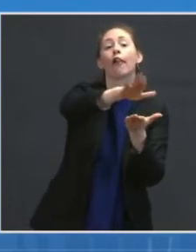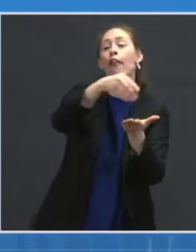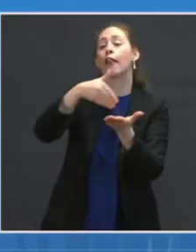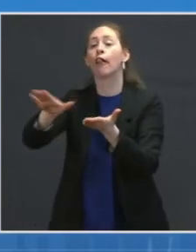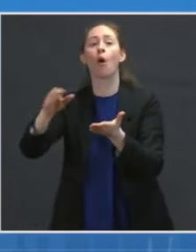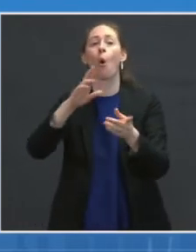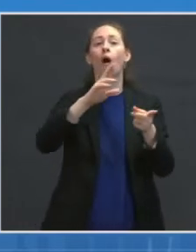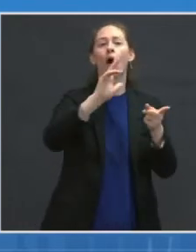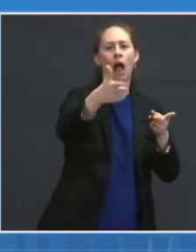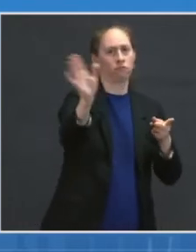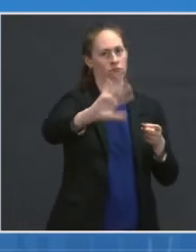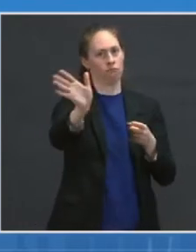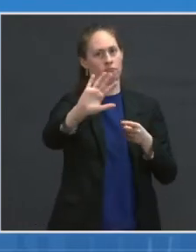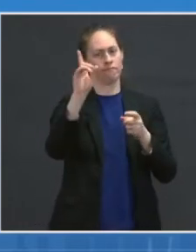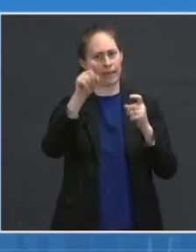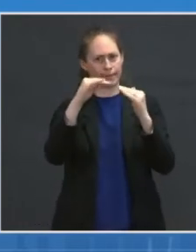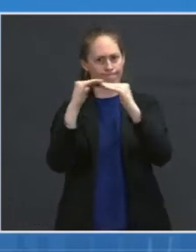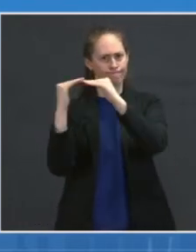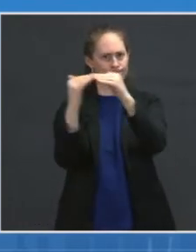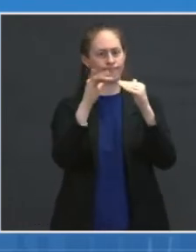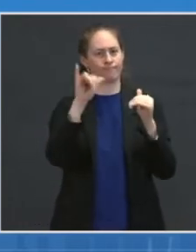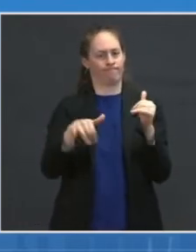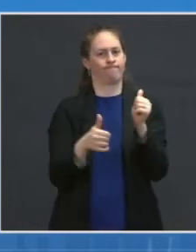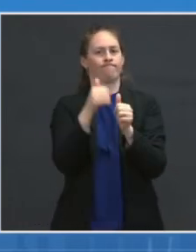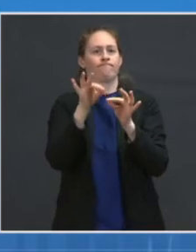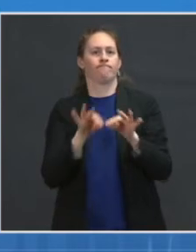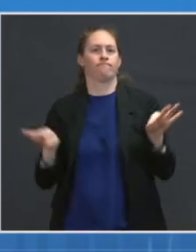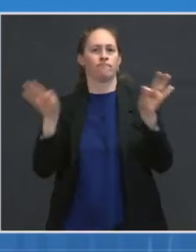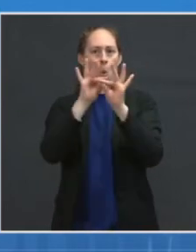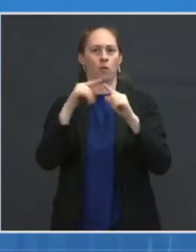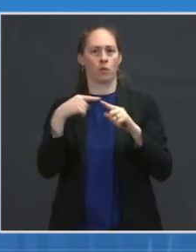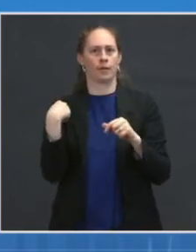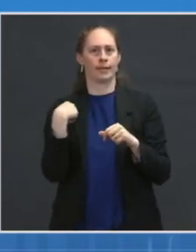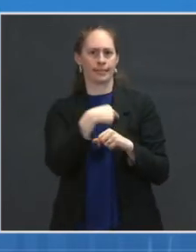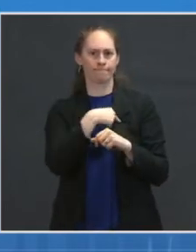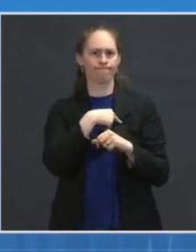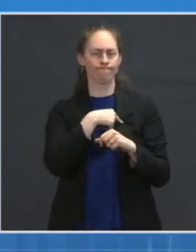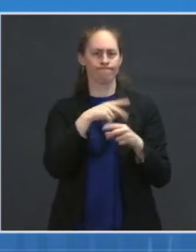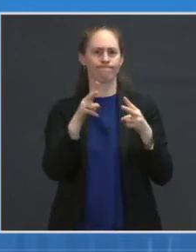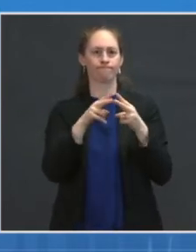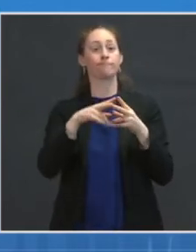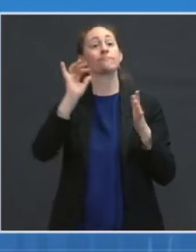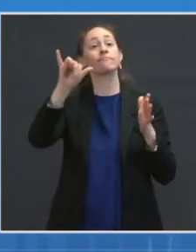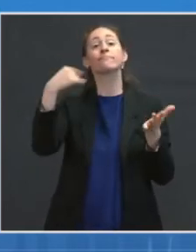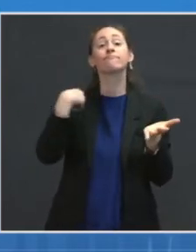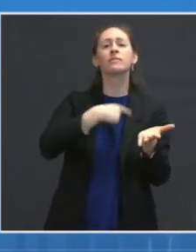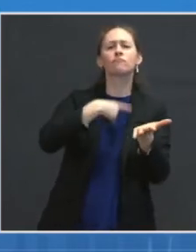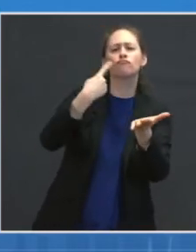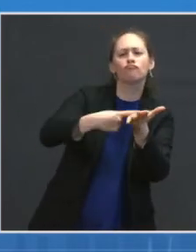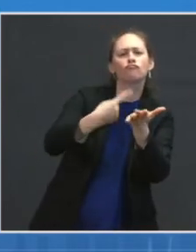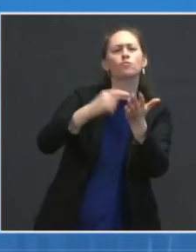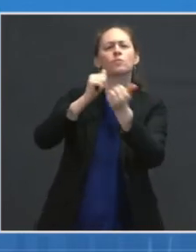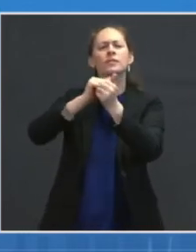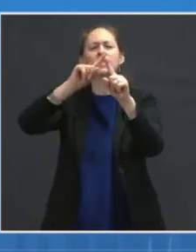important criteria. And so having these conversations, these dialogues go back and forth.